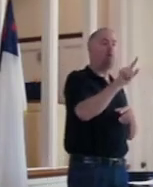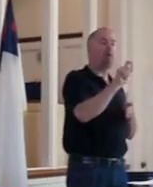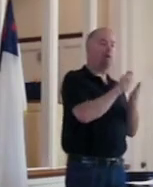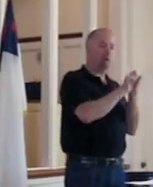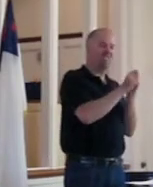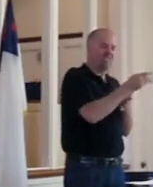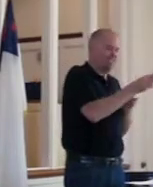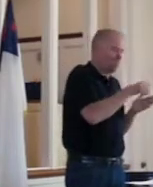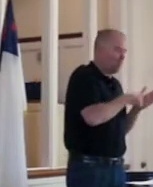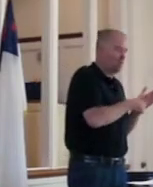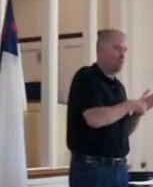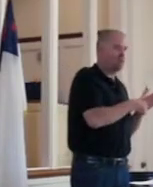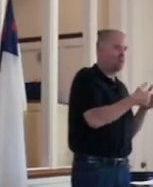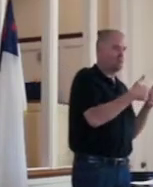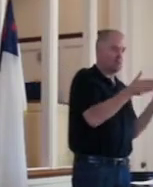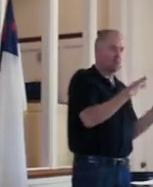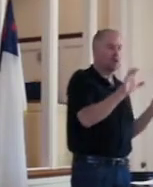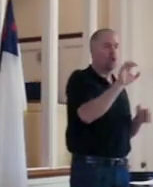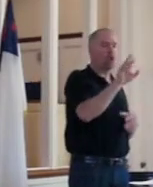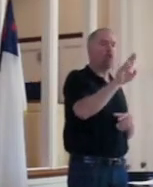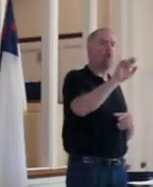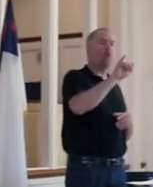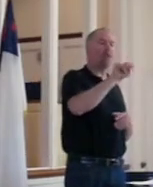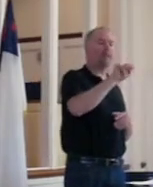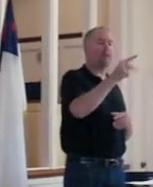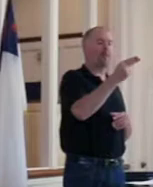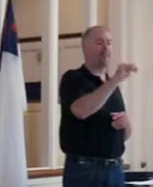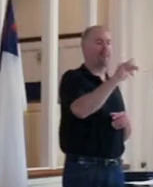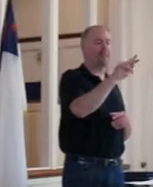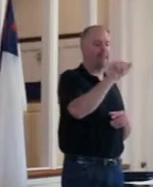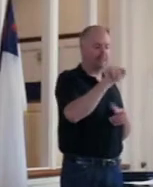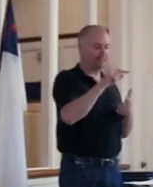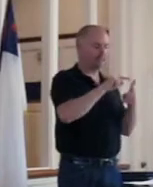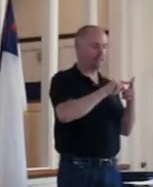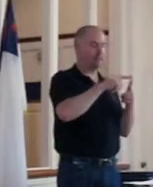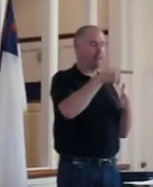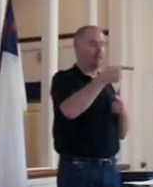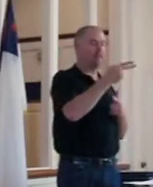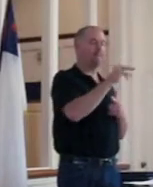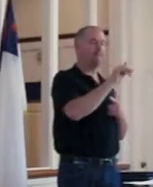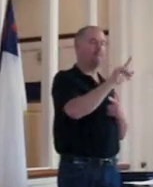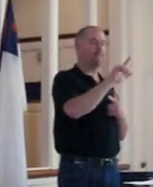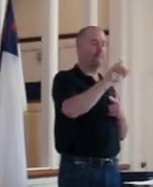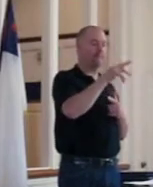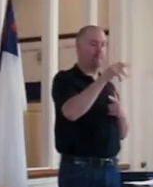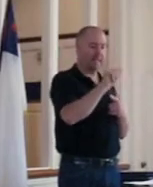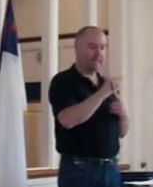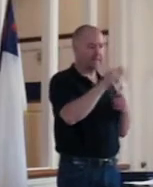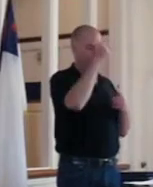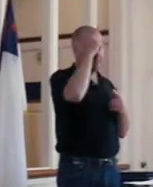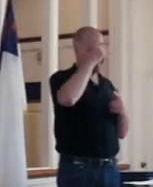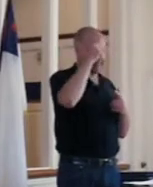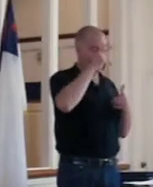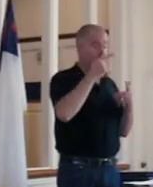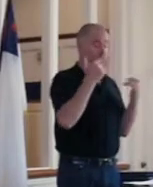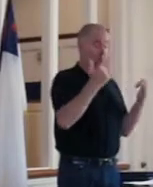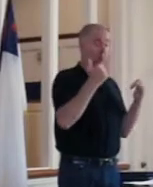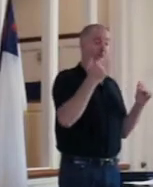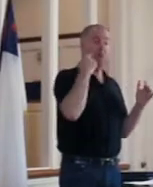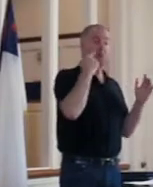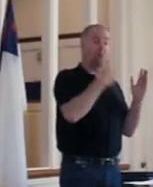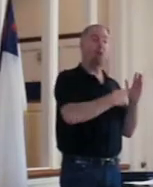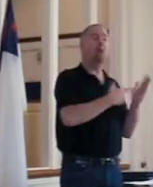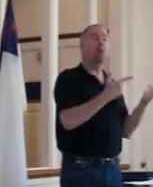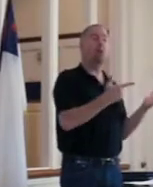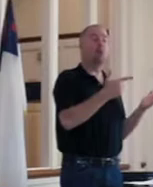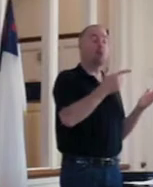letter to. Corinthians and Thessalonians, we have one letter to the Philippians. However, in this passage today you will notice that he